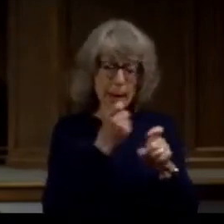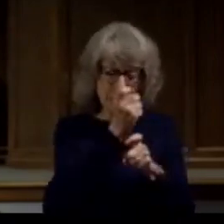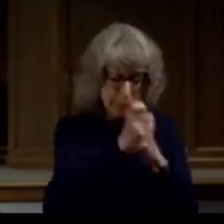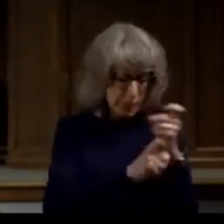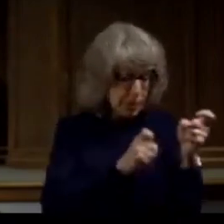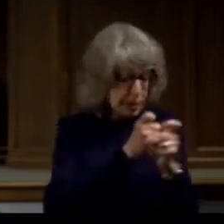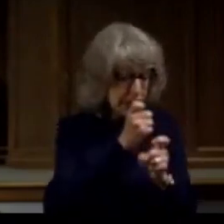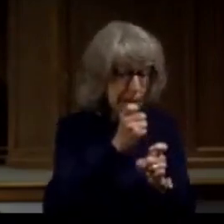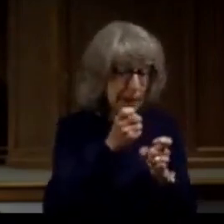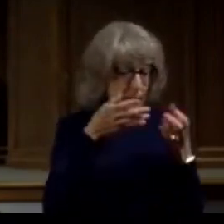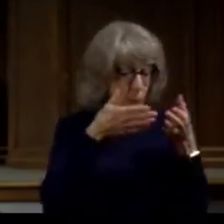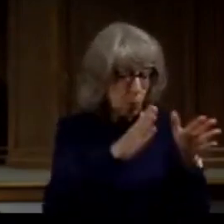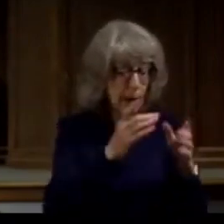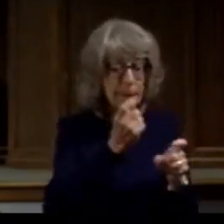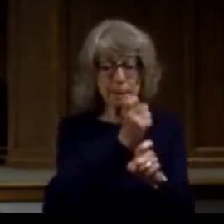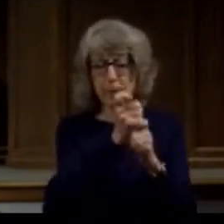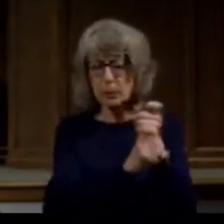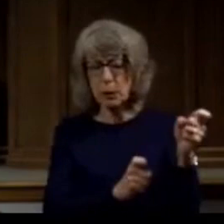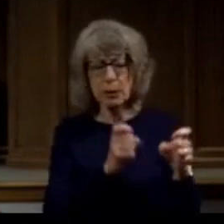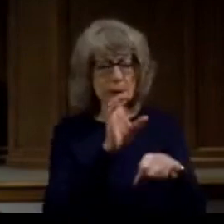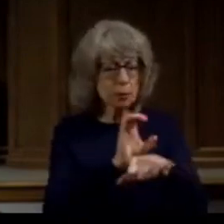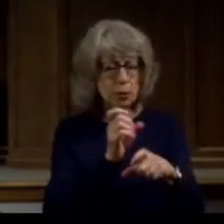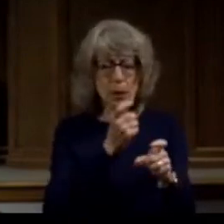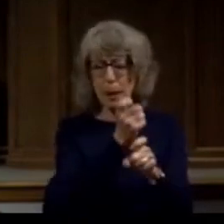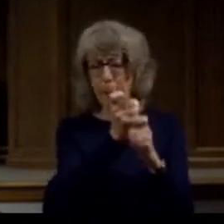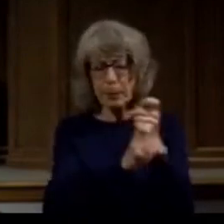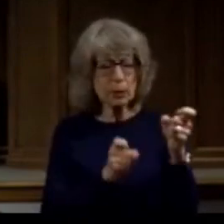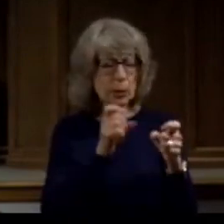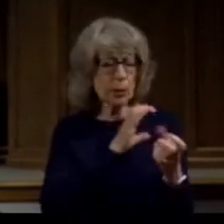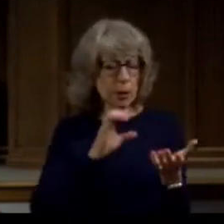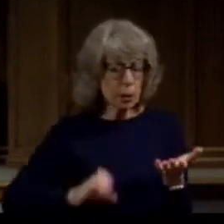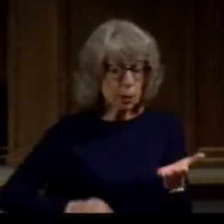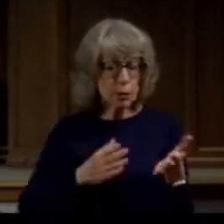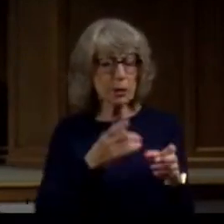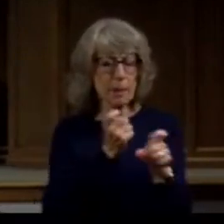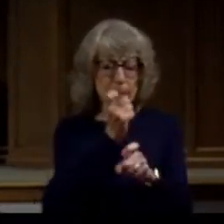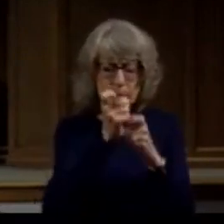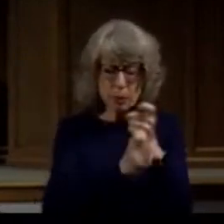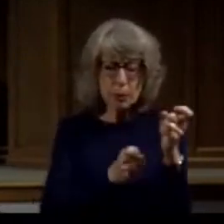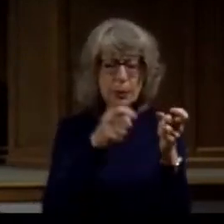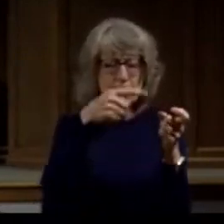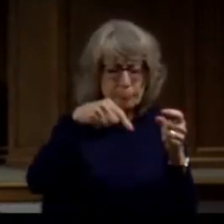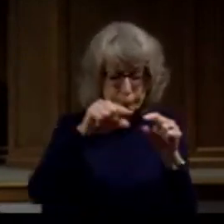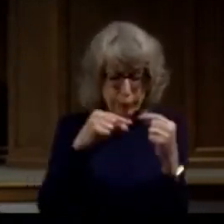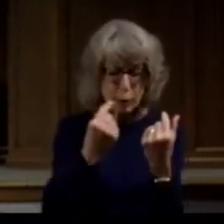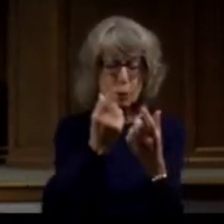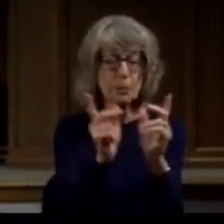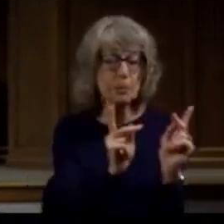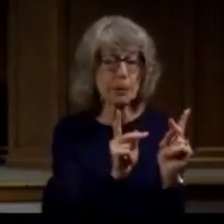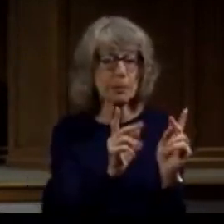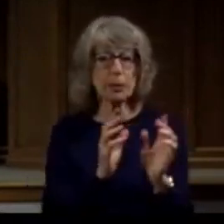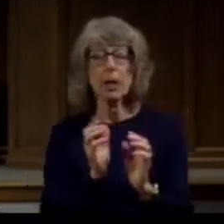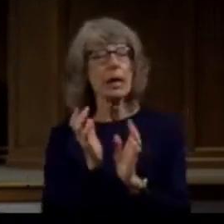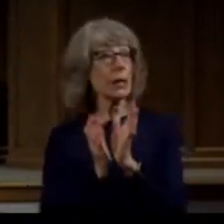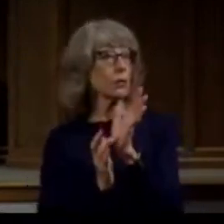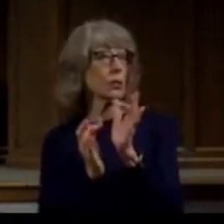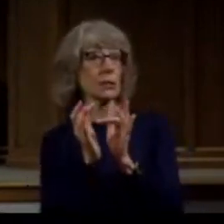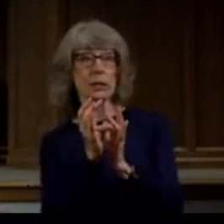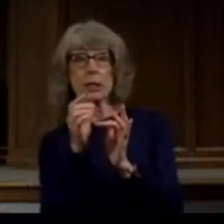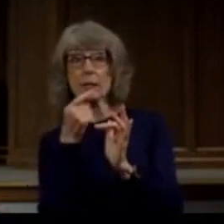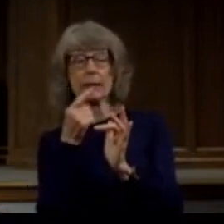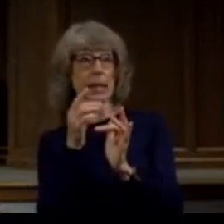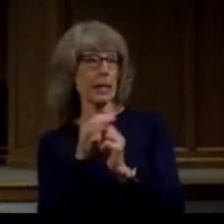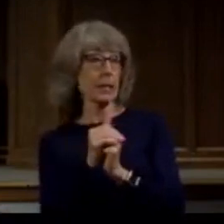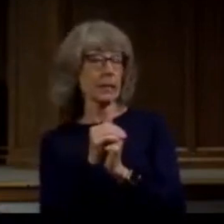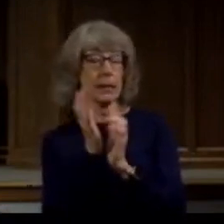persecuted the church, I persecuted the Christians, I persecuted these people. And what's interesting is that Jesus doesn't say that. Jesus